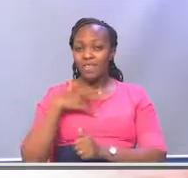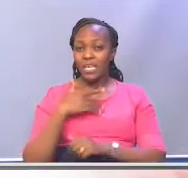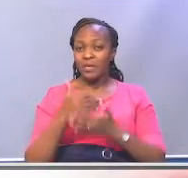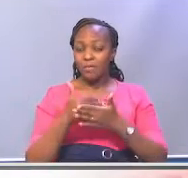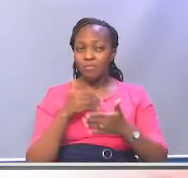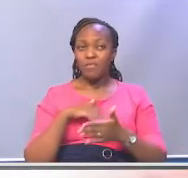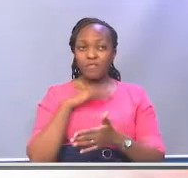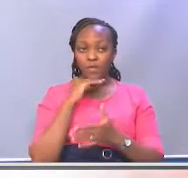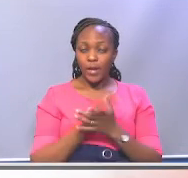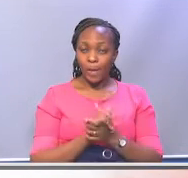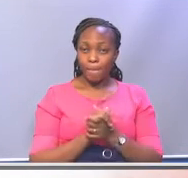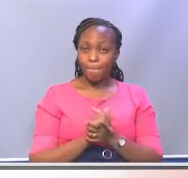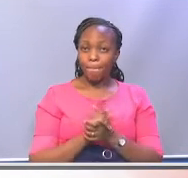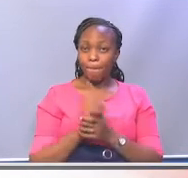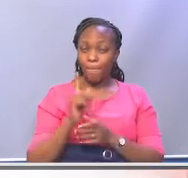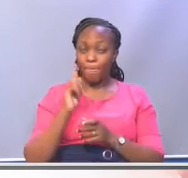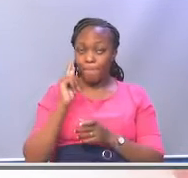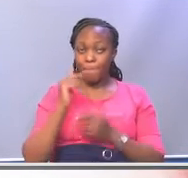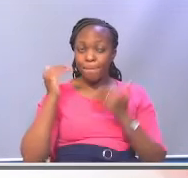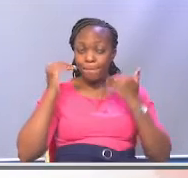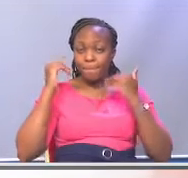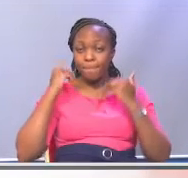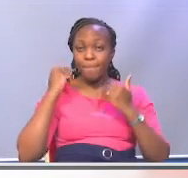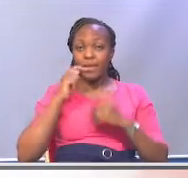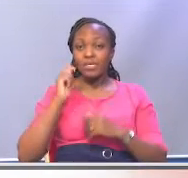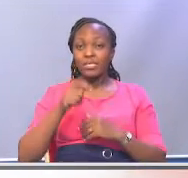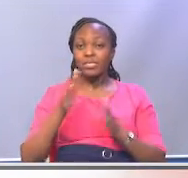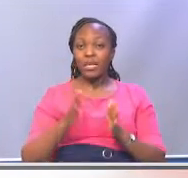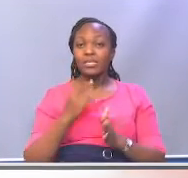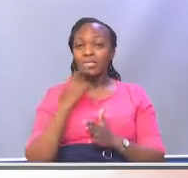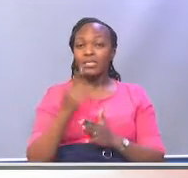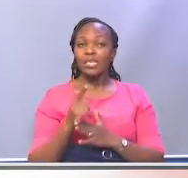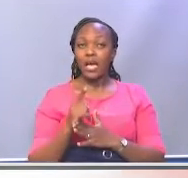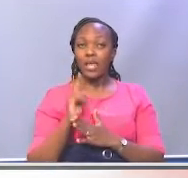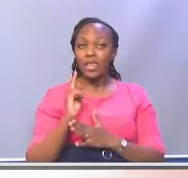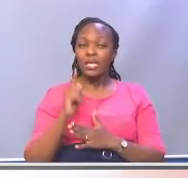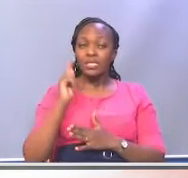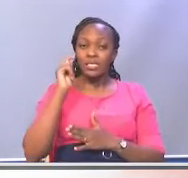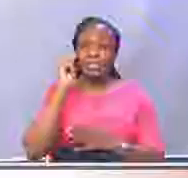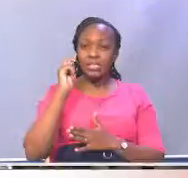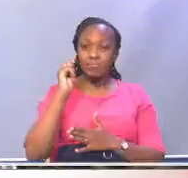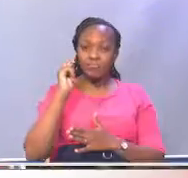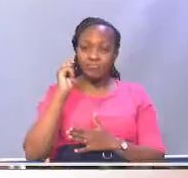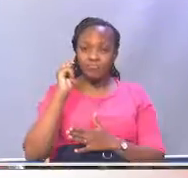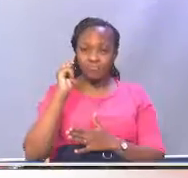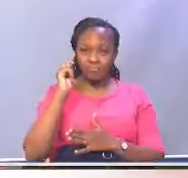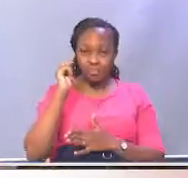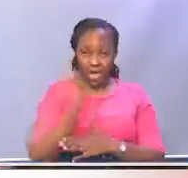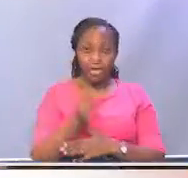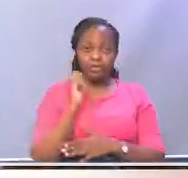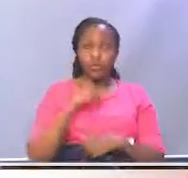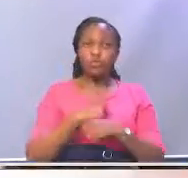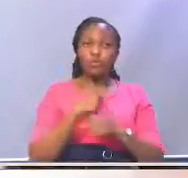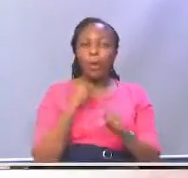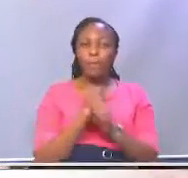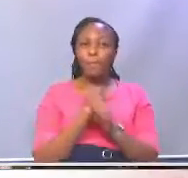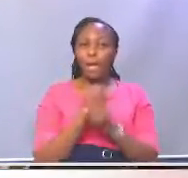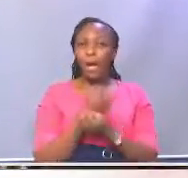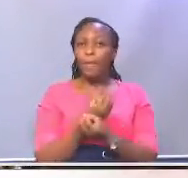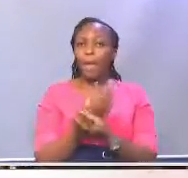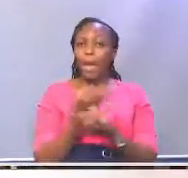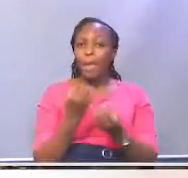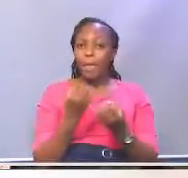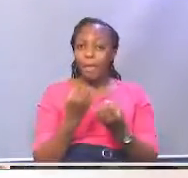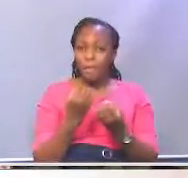Prosecutor Joseph Kabjacho said that the ruling will bring many of such cases to light in the hope that the scales of